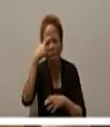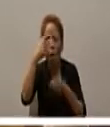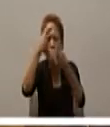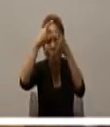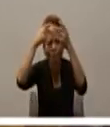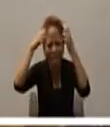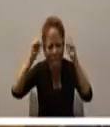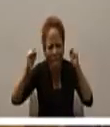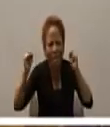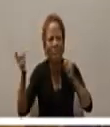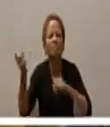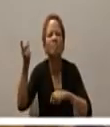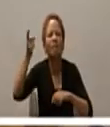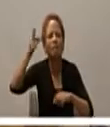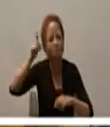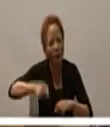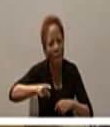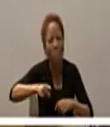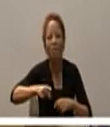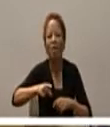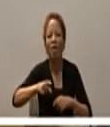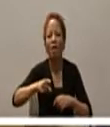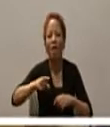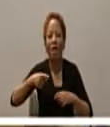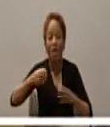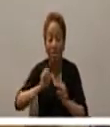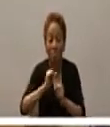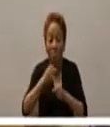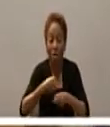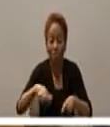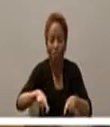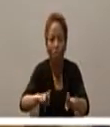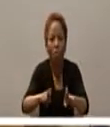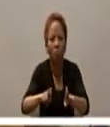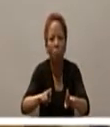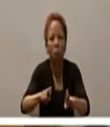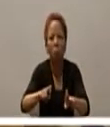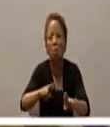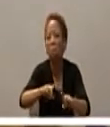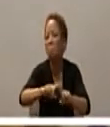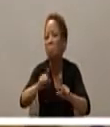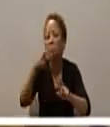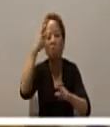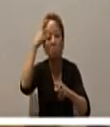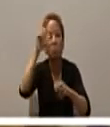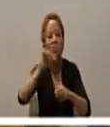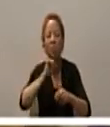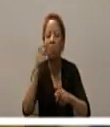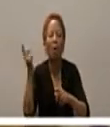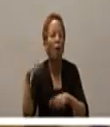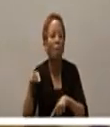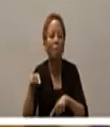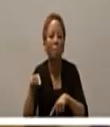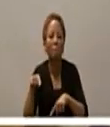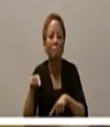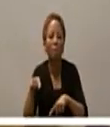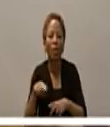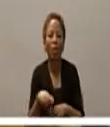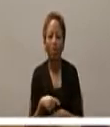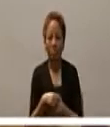and for ourselves we are so much more blessed because the preparations that we make